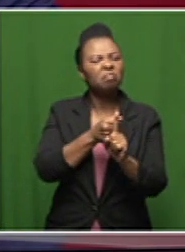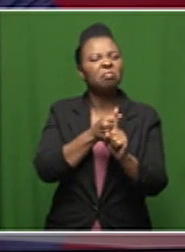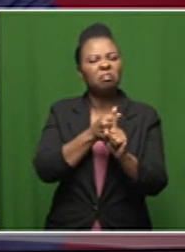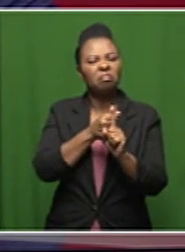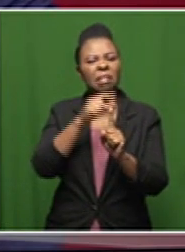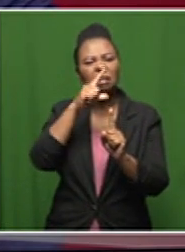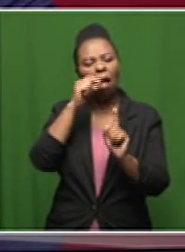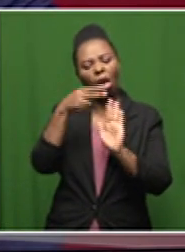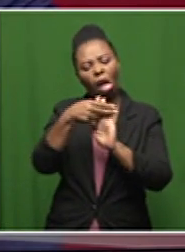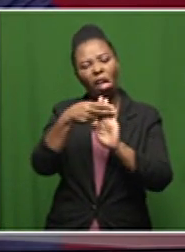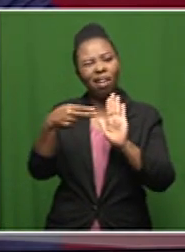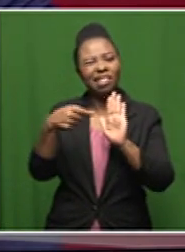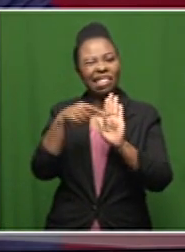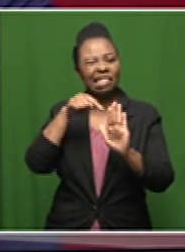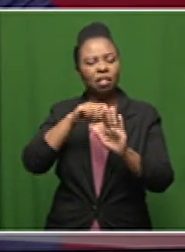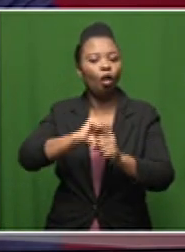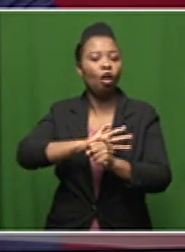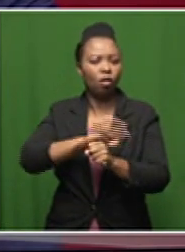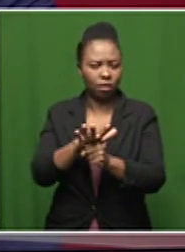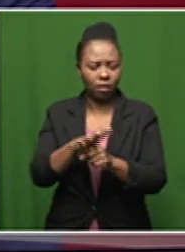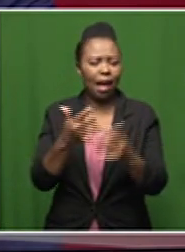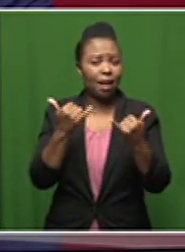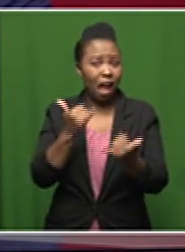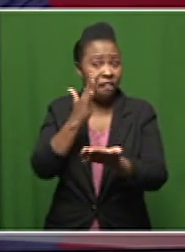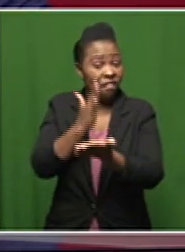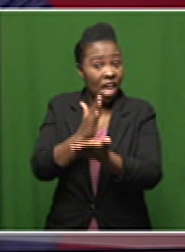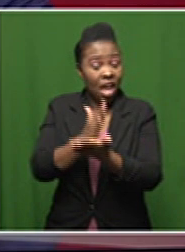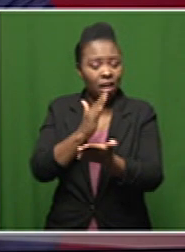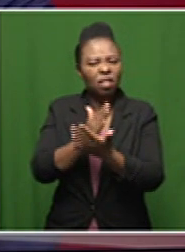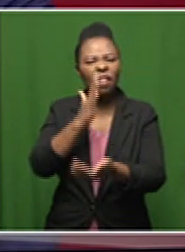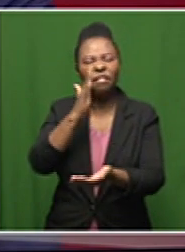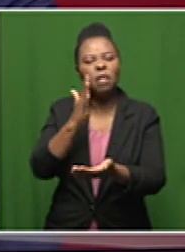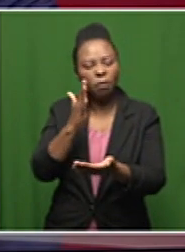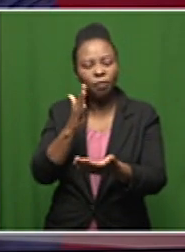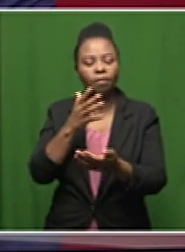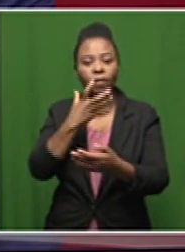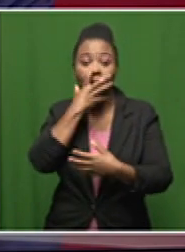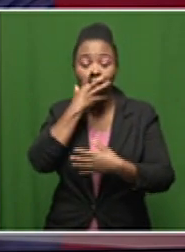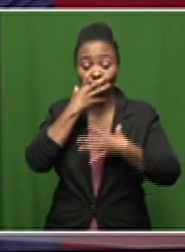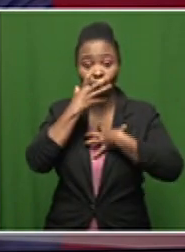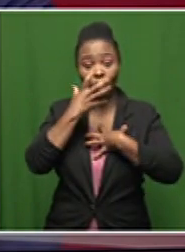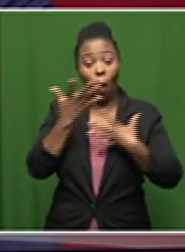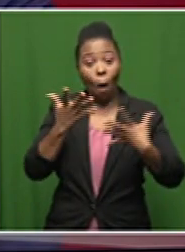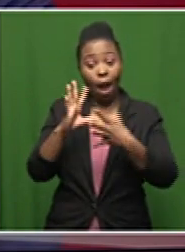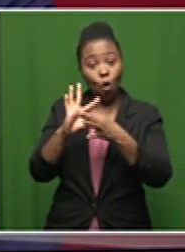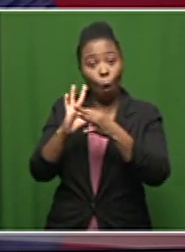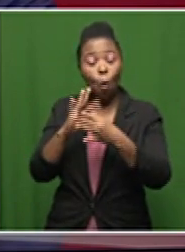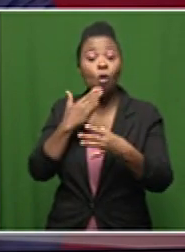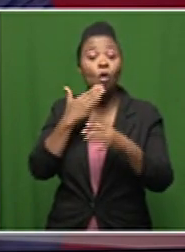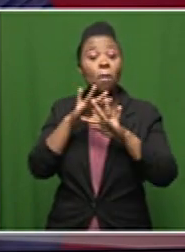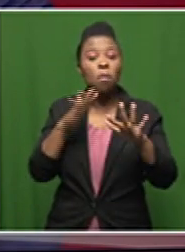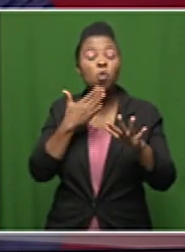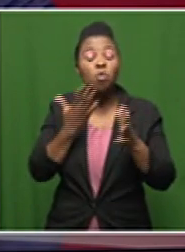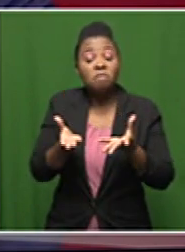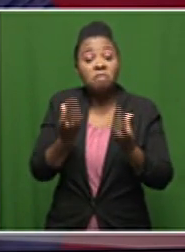of this virus we also get the facts about the safety of administering oxygen at home for patients who've contracted